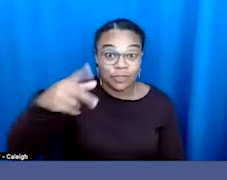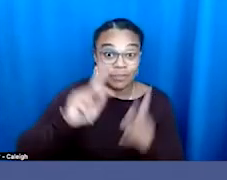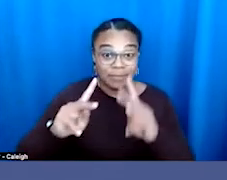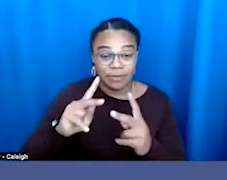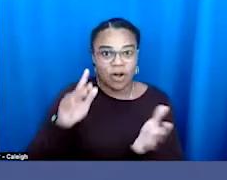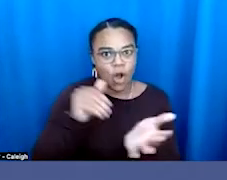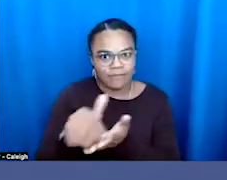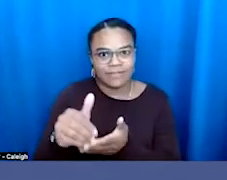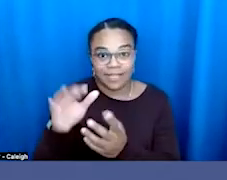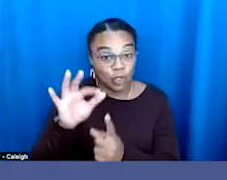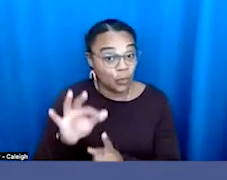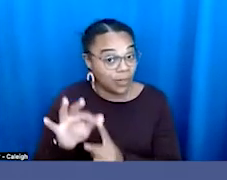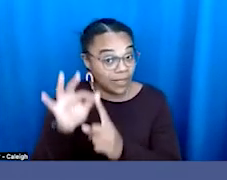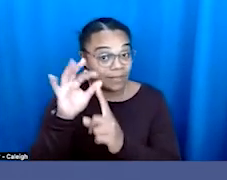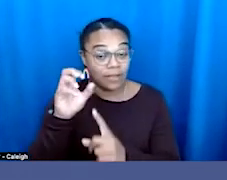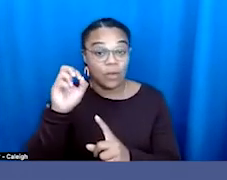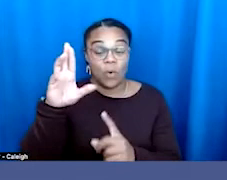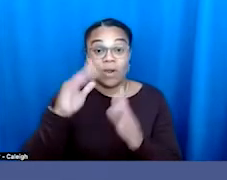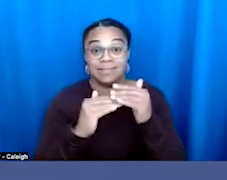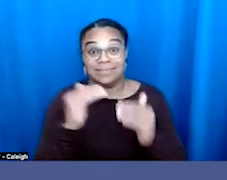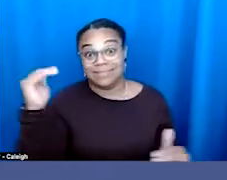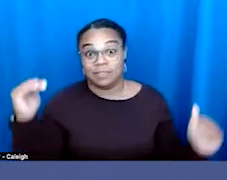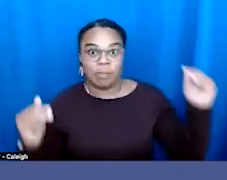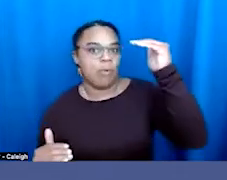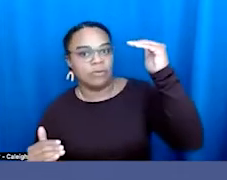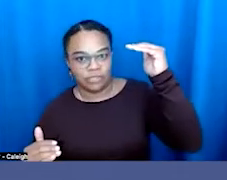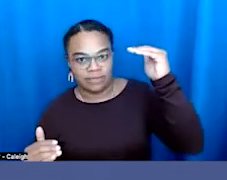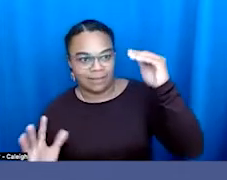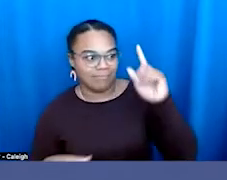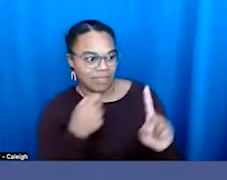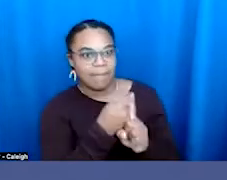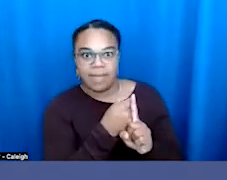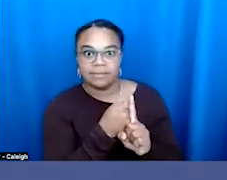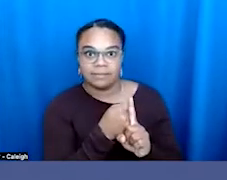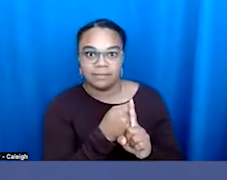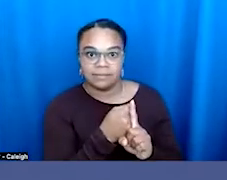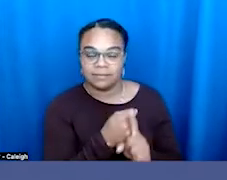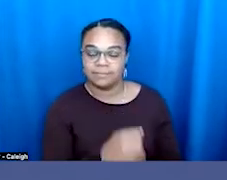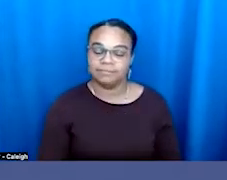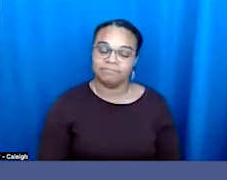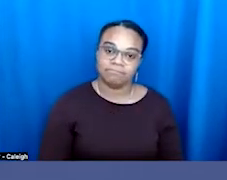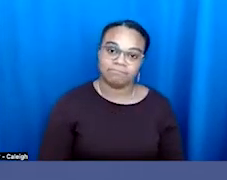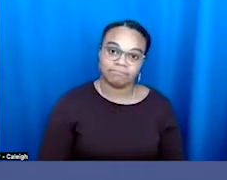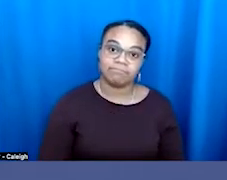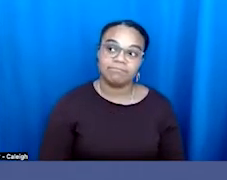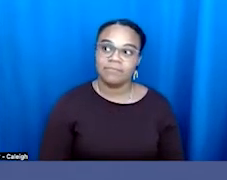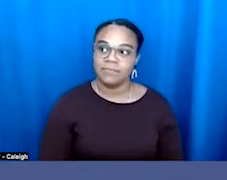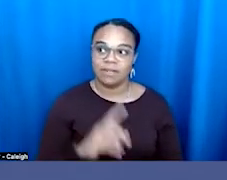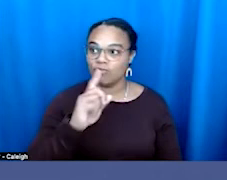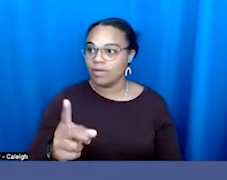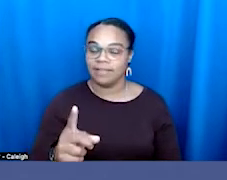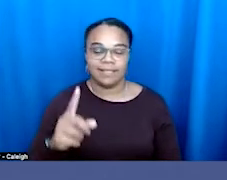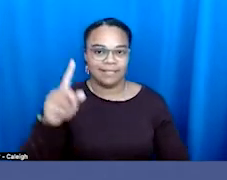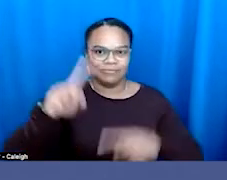uniquely or disproportionately impacted, right, in a whole range of social